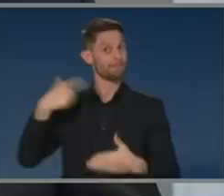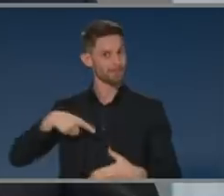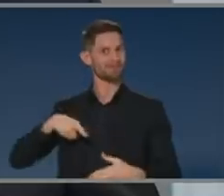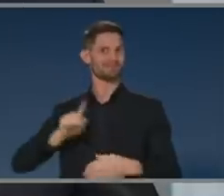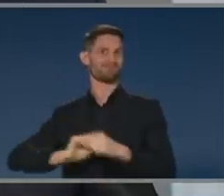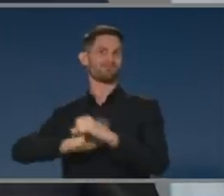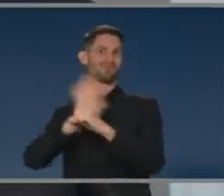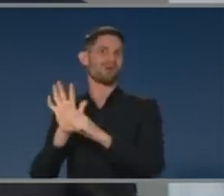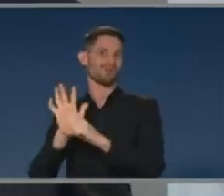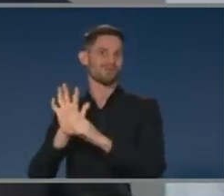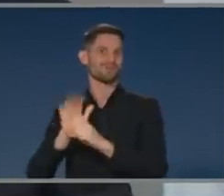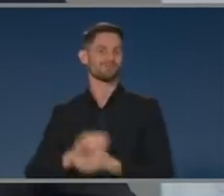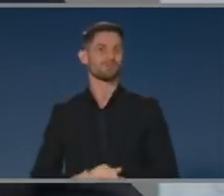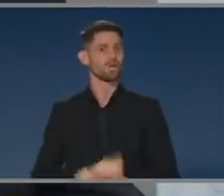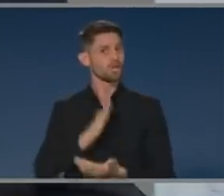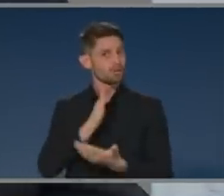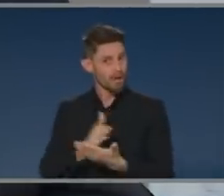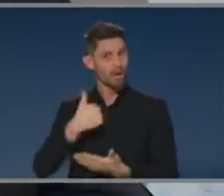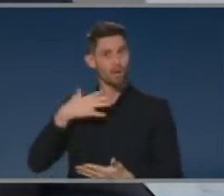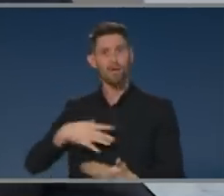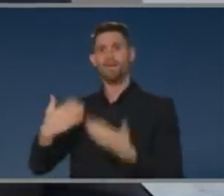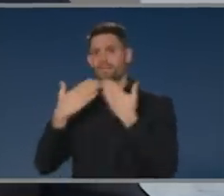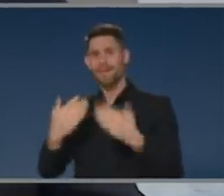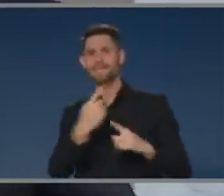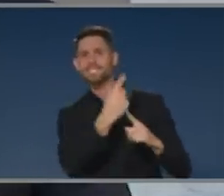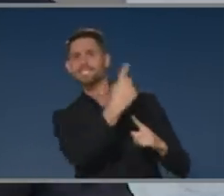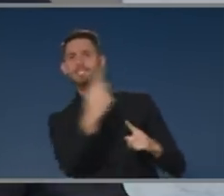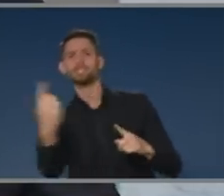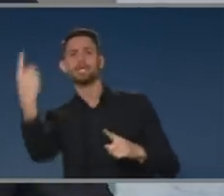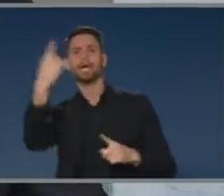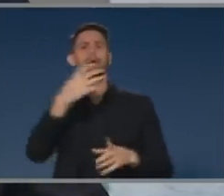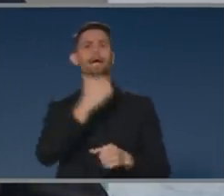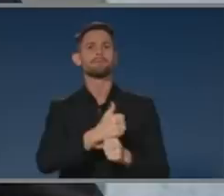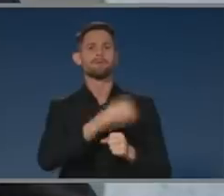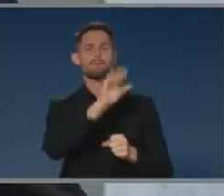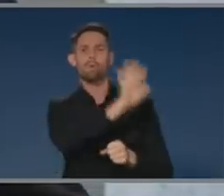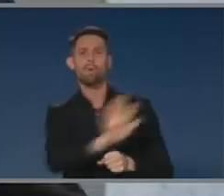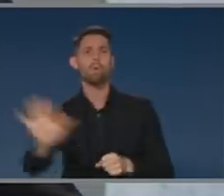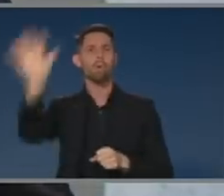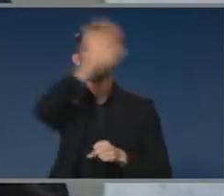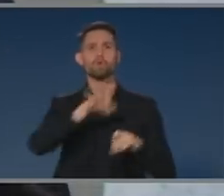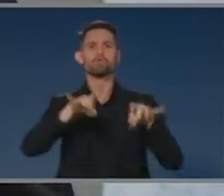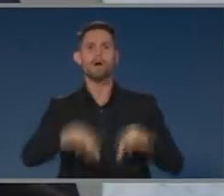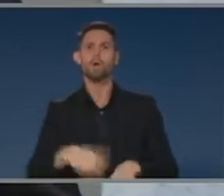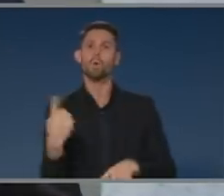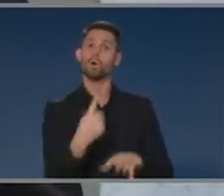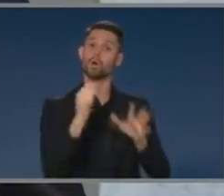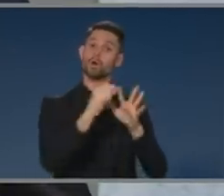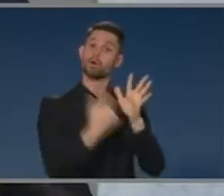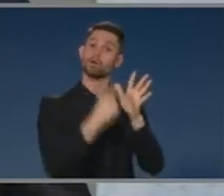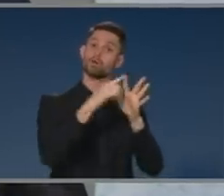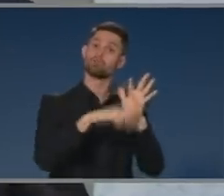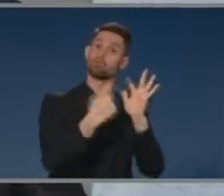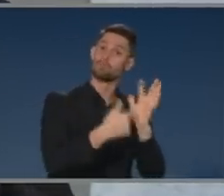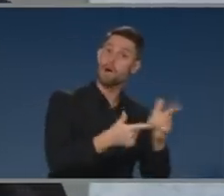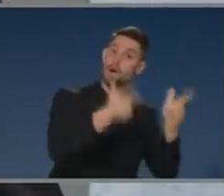time. And I want to thank the Premiers and Chief Ministers for the way they have come together with the